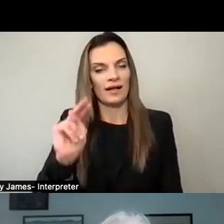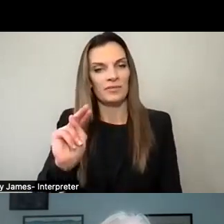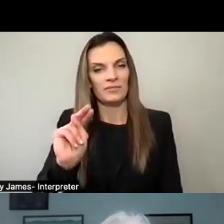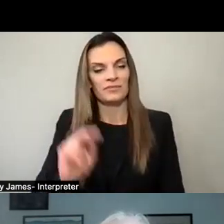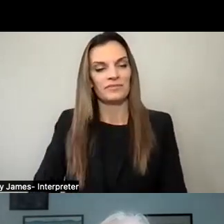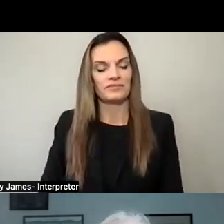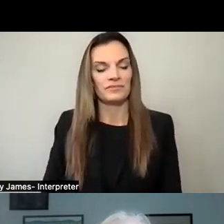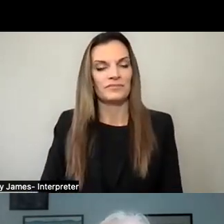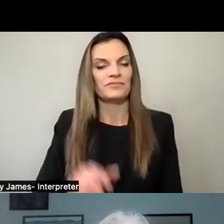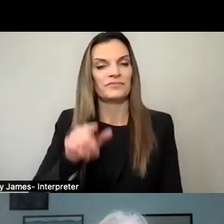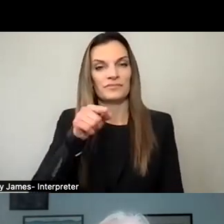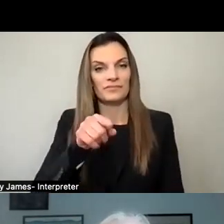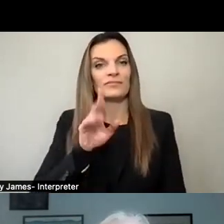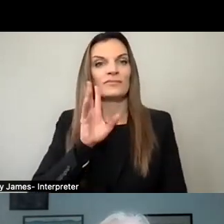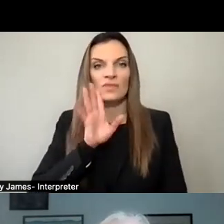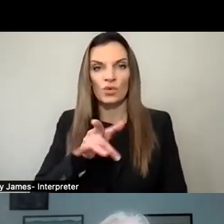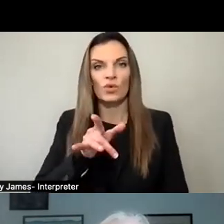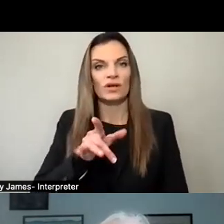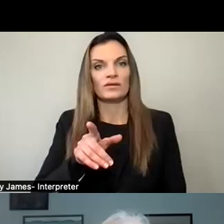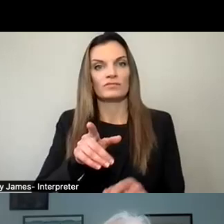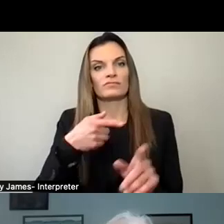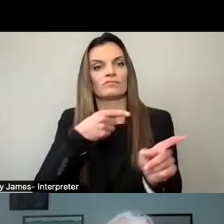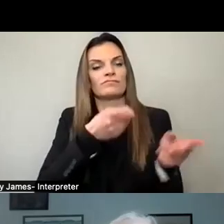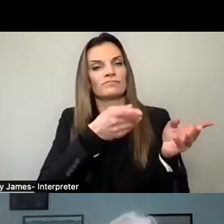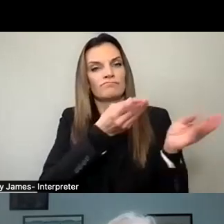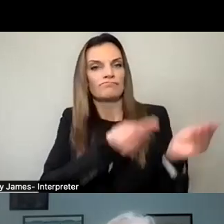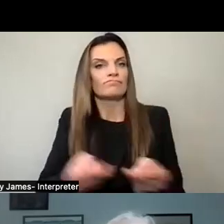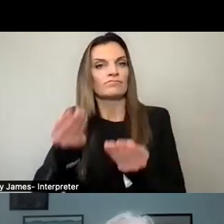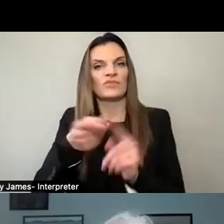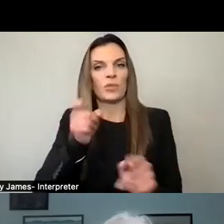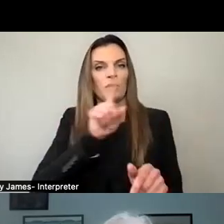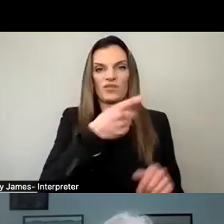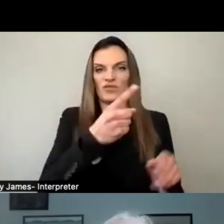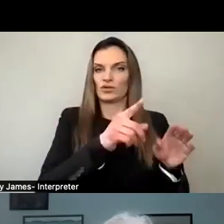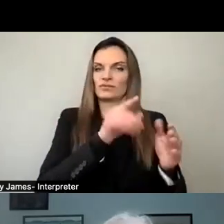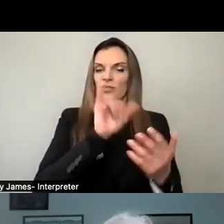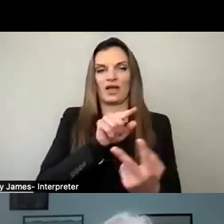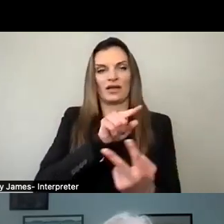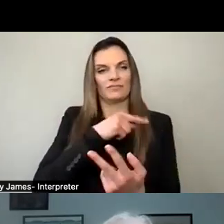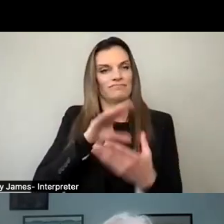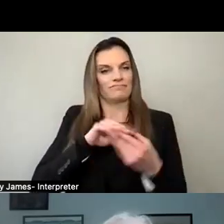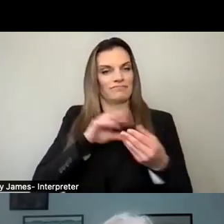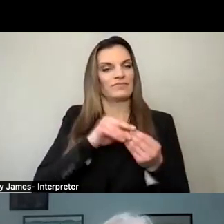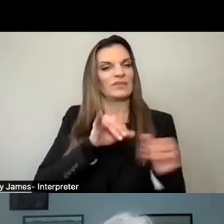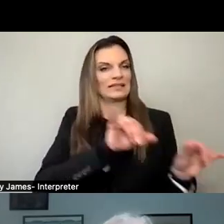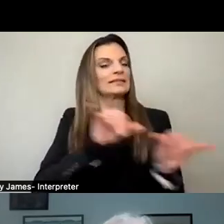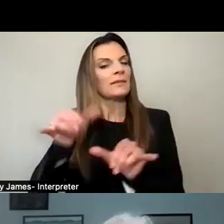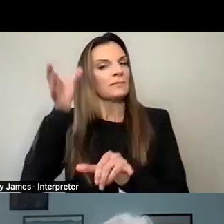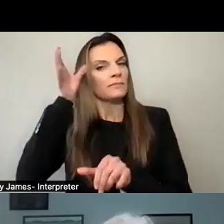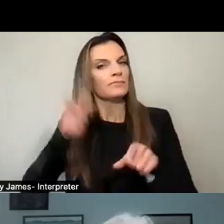And that is going to flow from the first one. And we need to make sure that we can continue